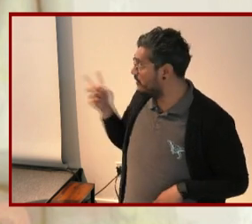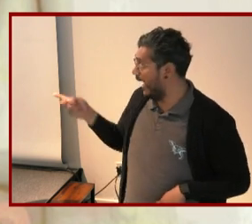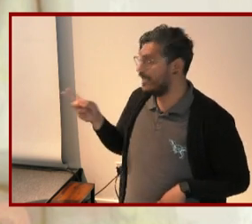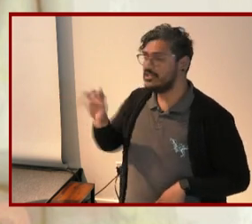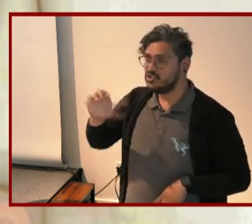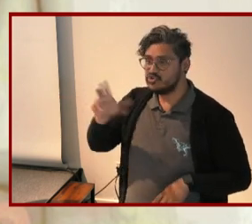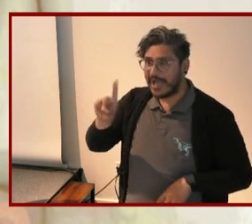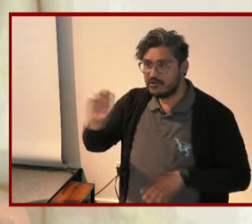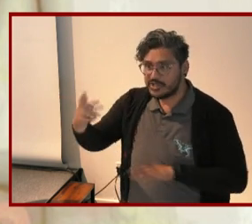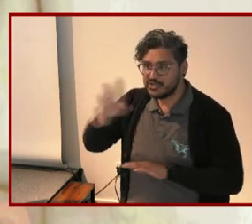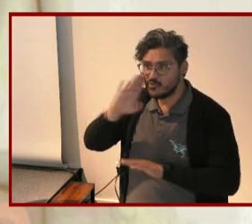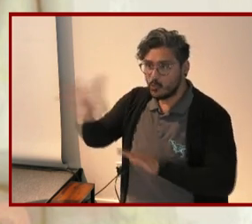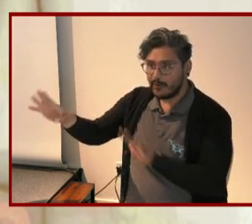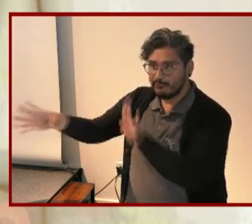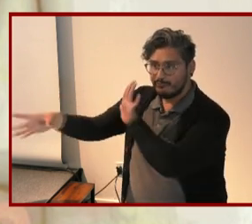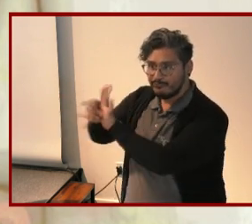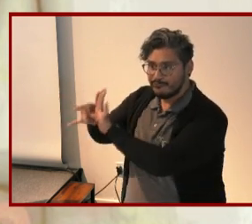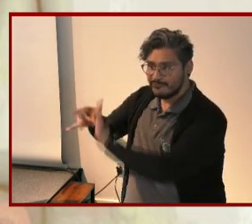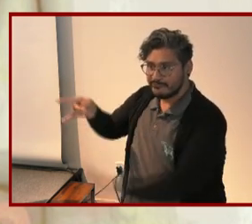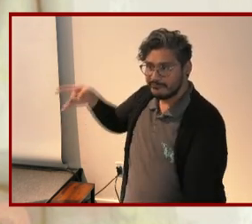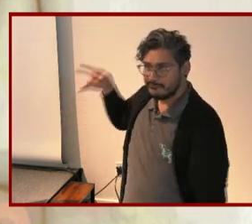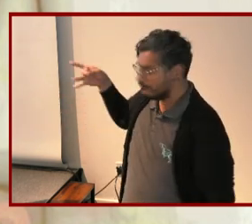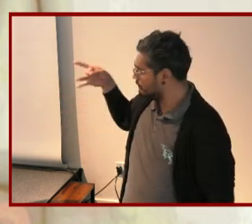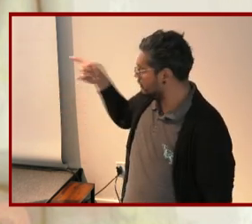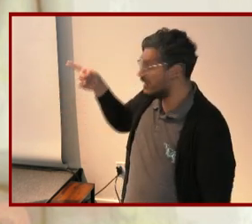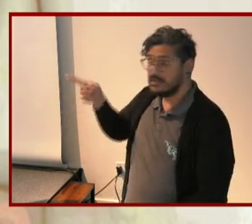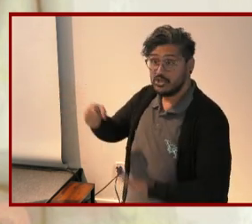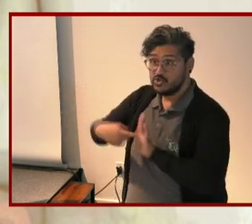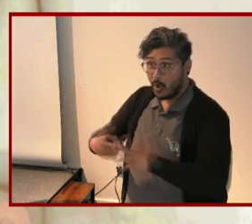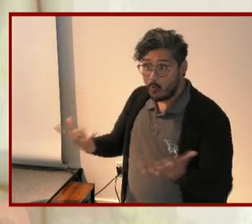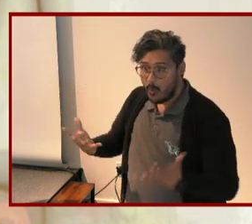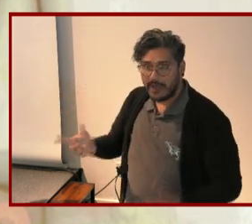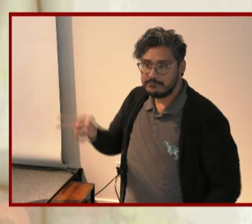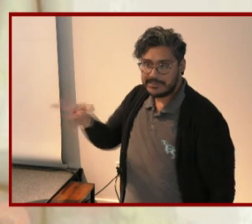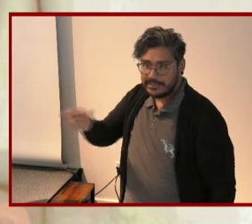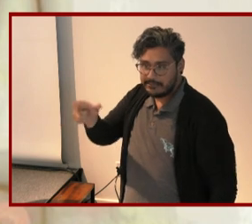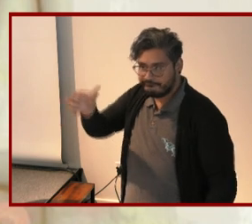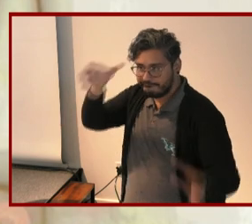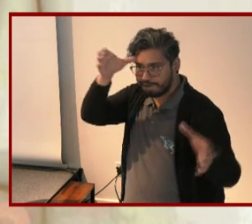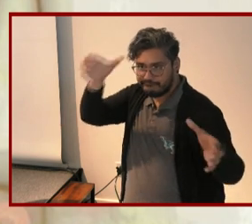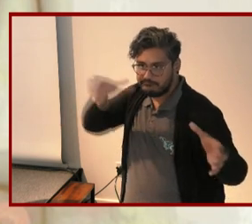that sticks to Trump to capture a lack of competency or mastery